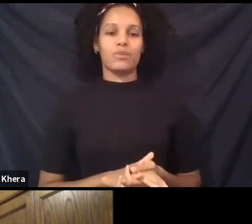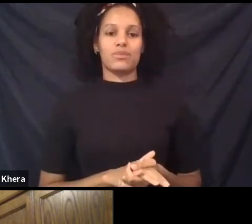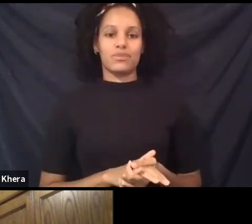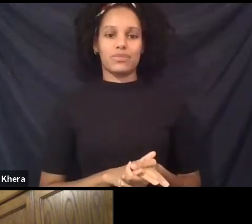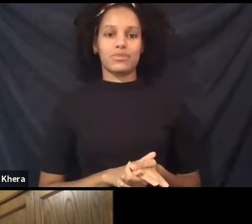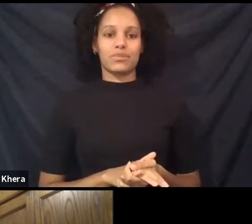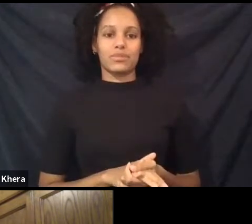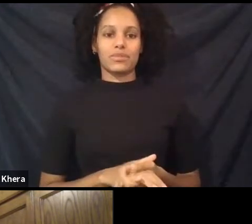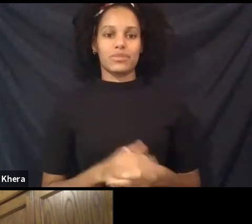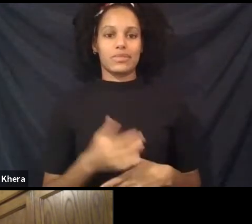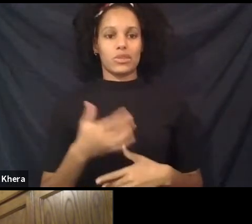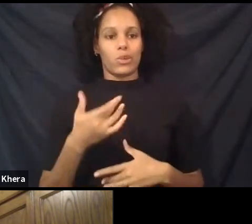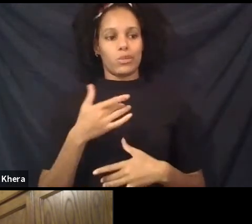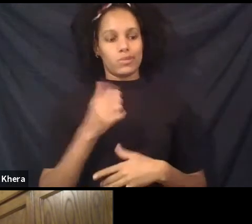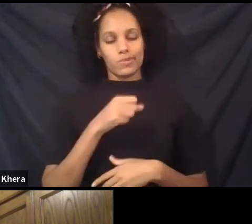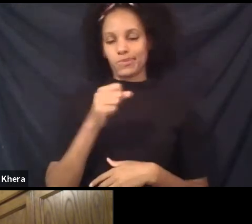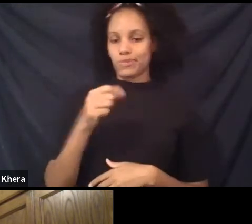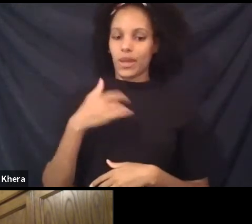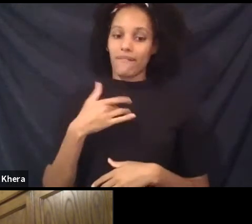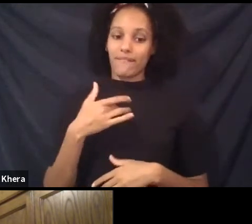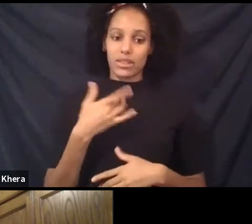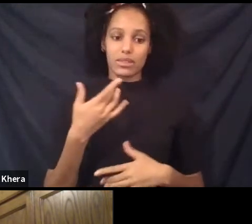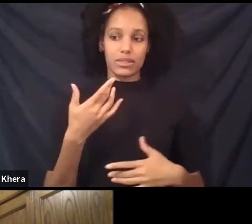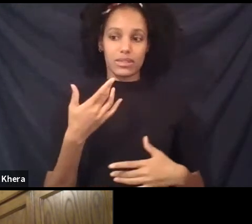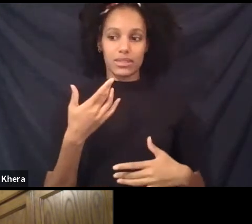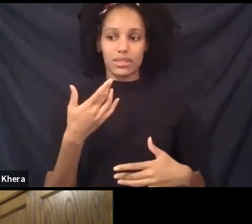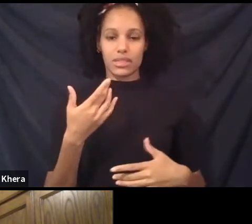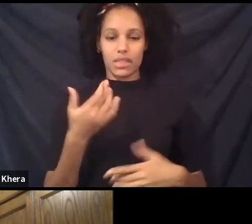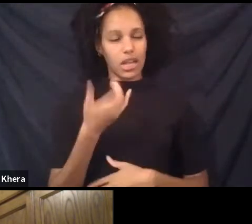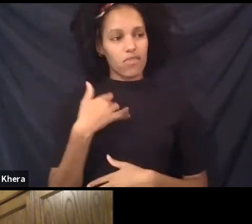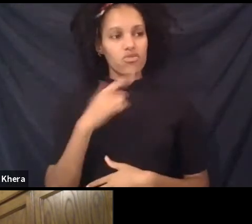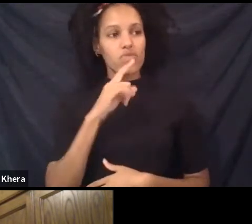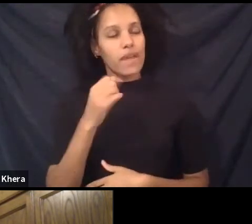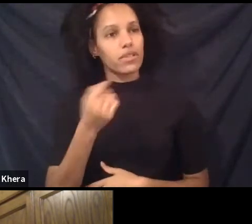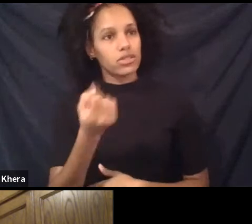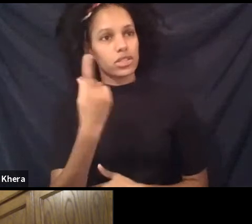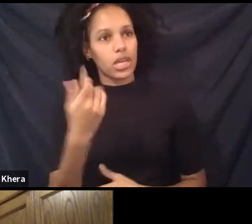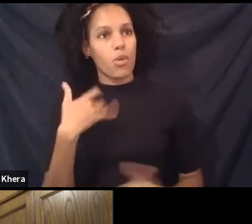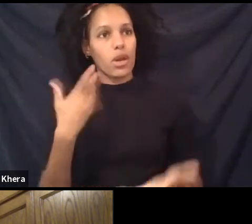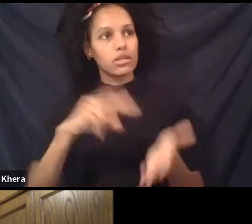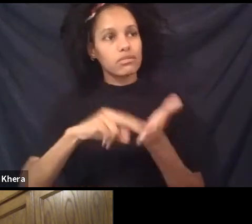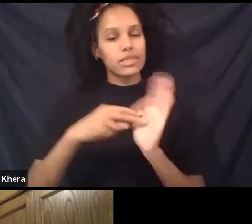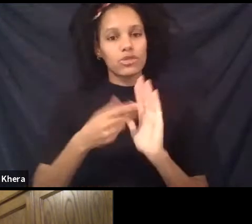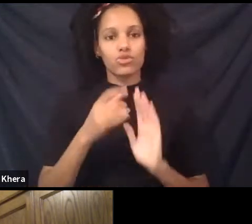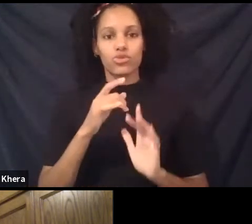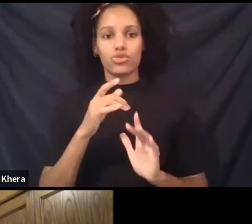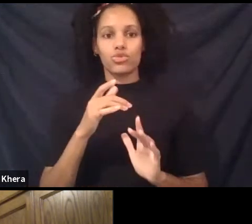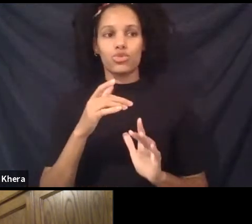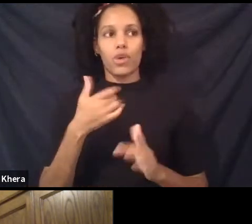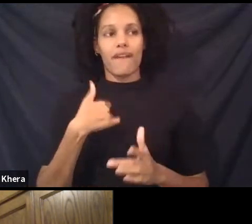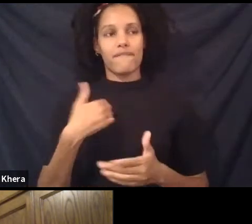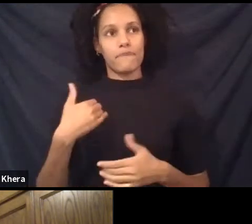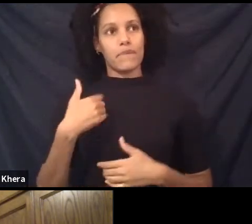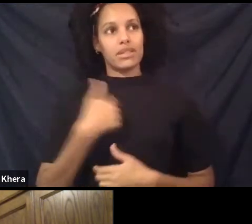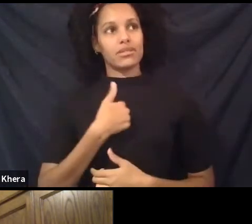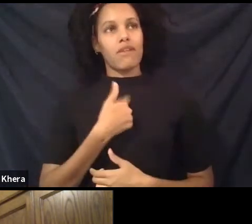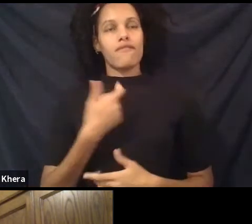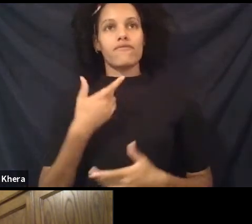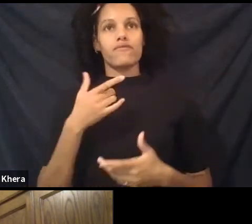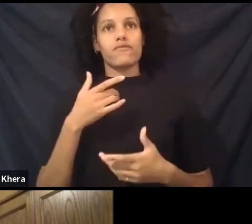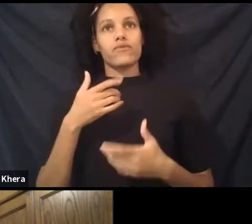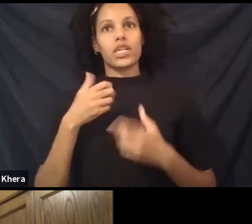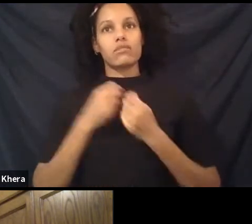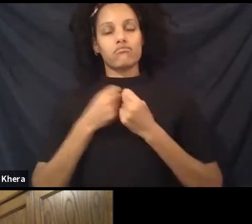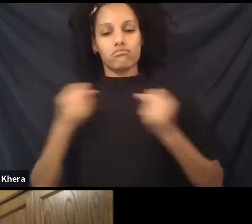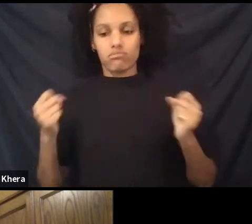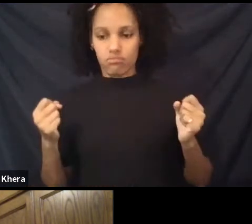I've, I feel I've really had to understand what it means to, to let myself expand, you know, and